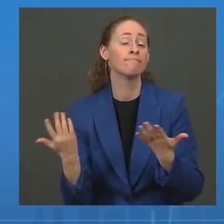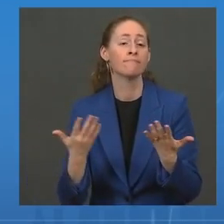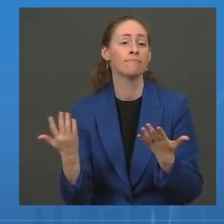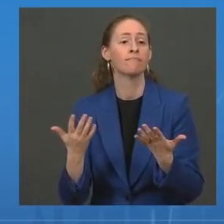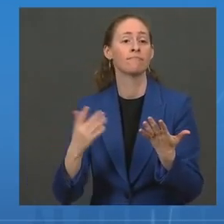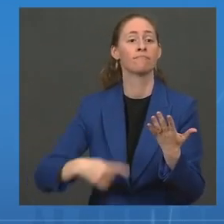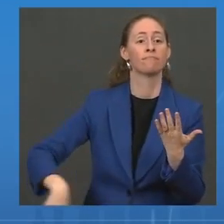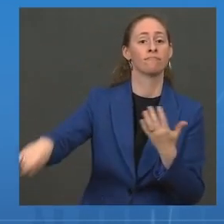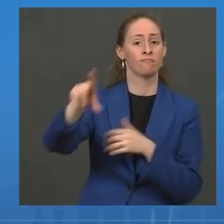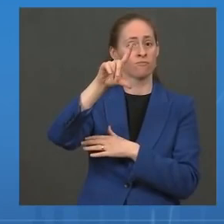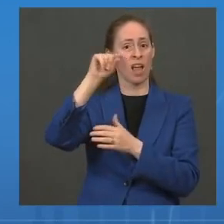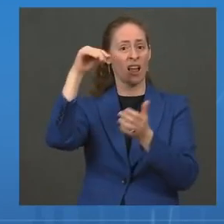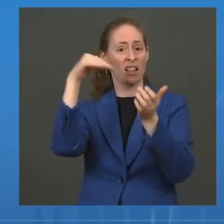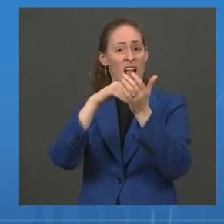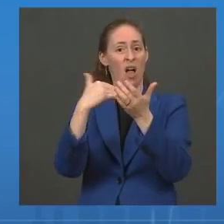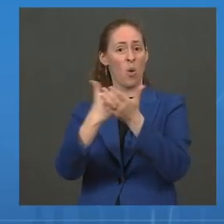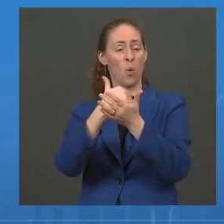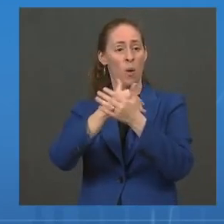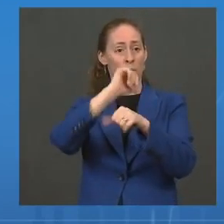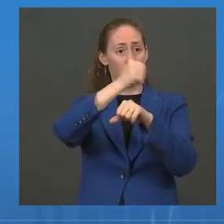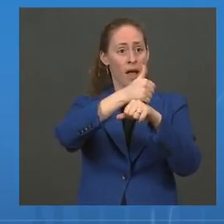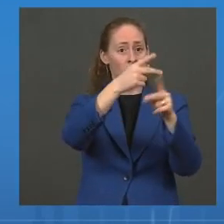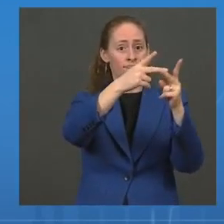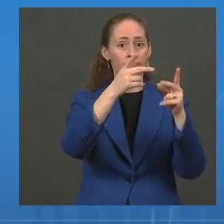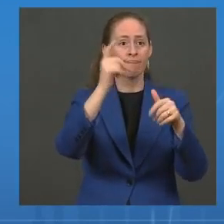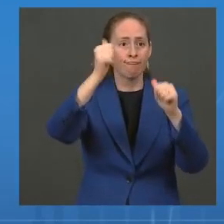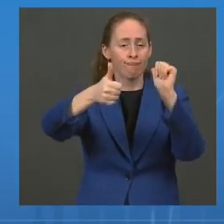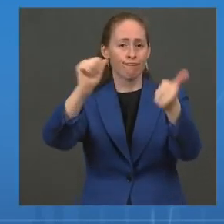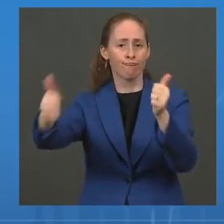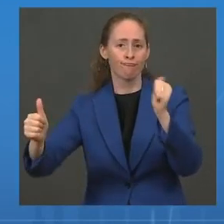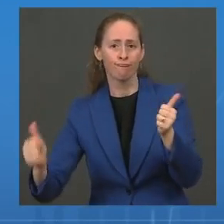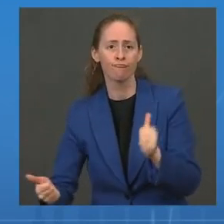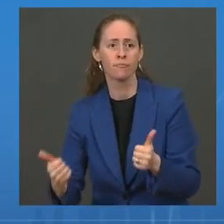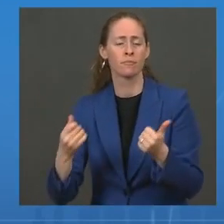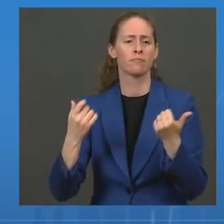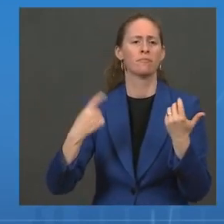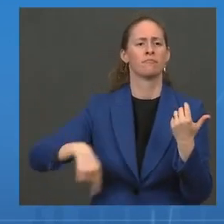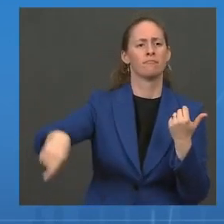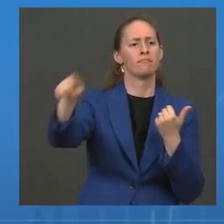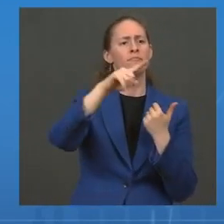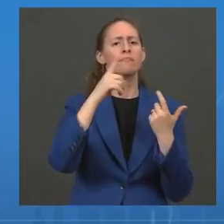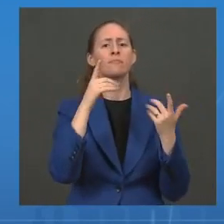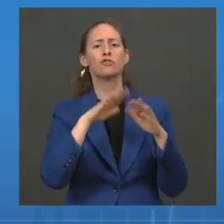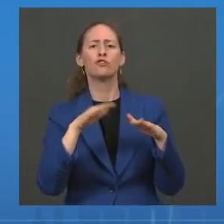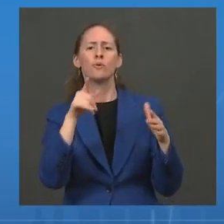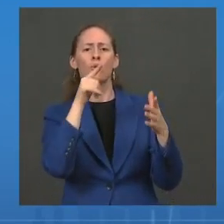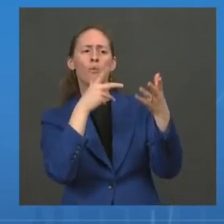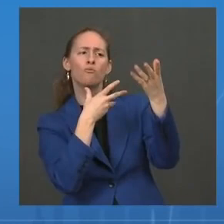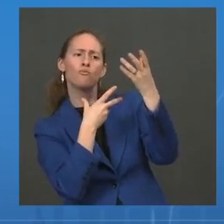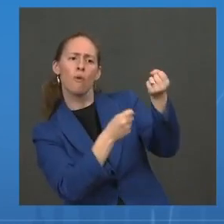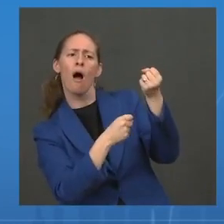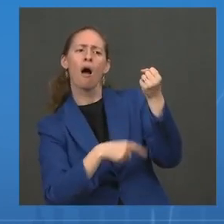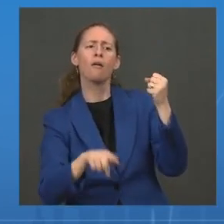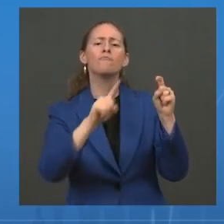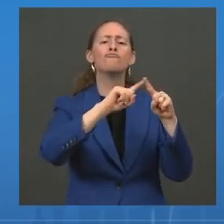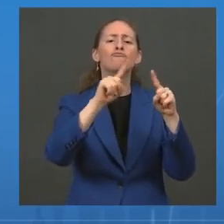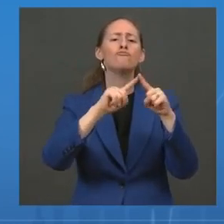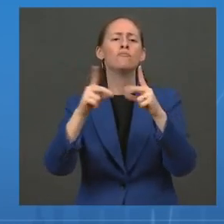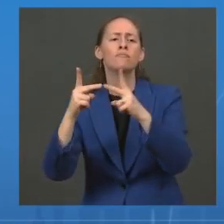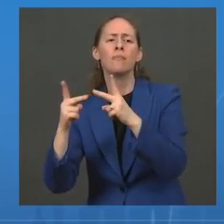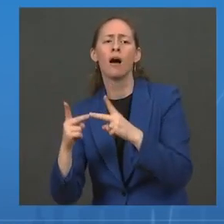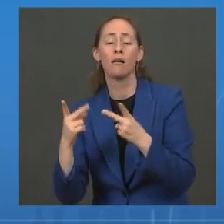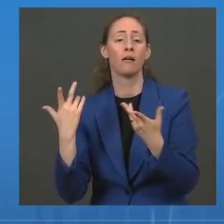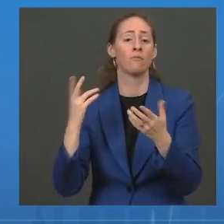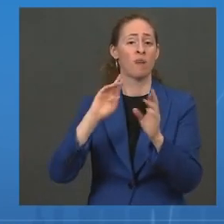that parents and kids are used to going to and feel comfortable. There's lots of locations, and appointments can be